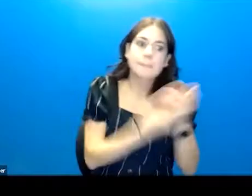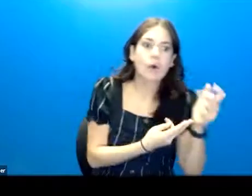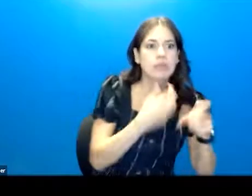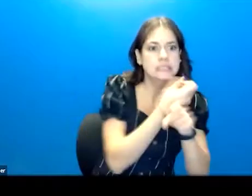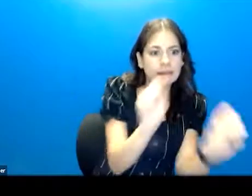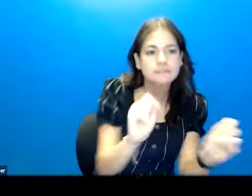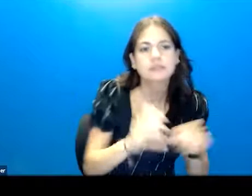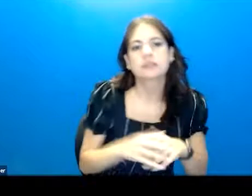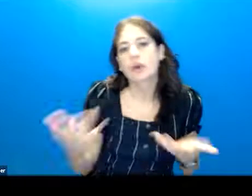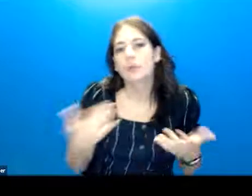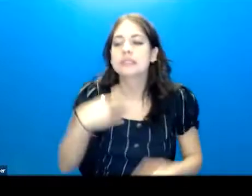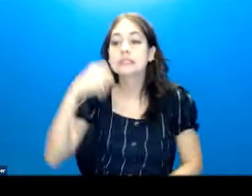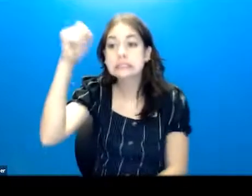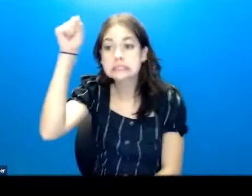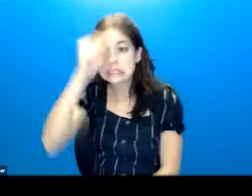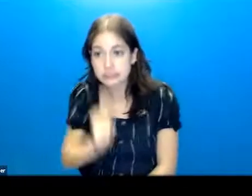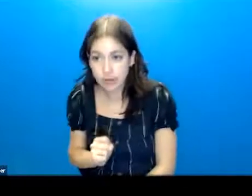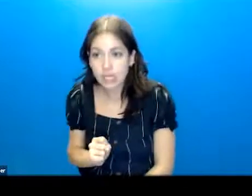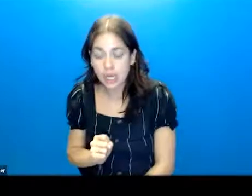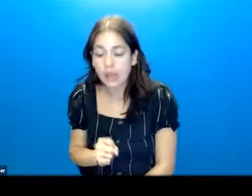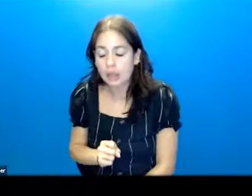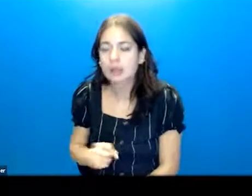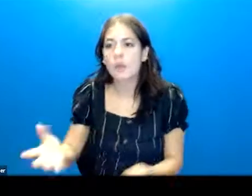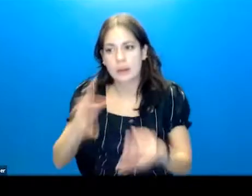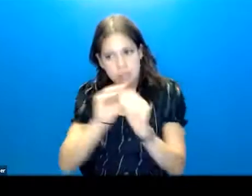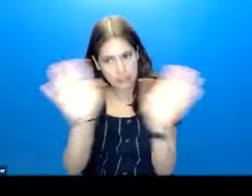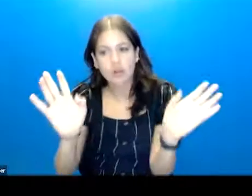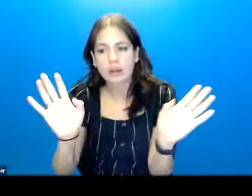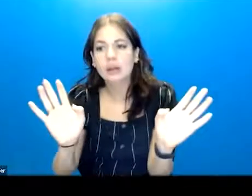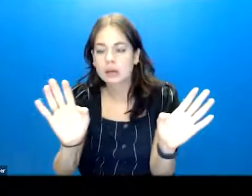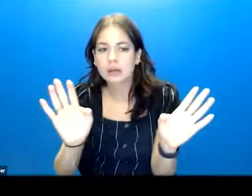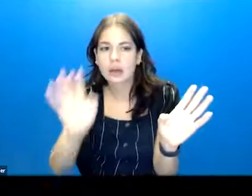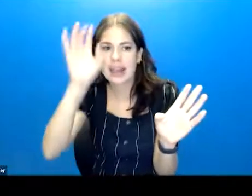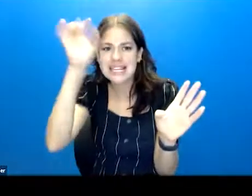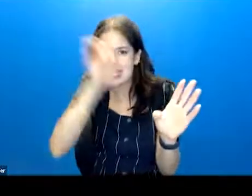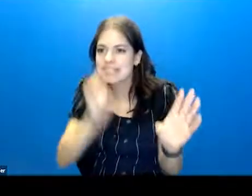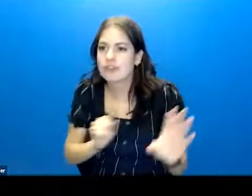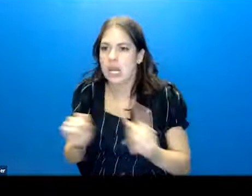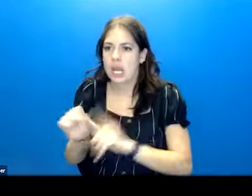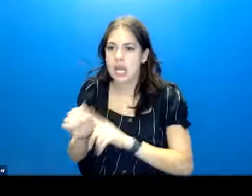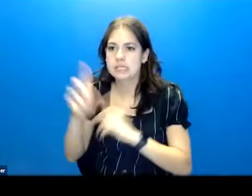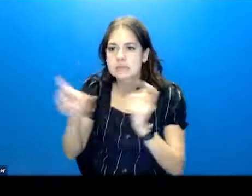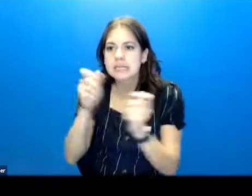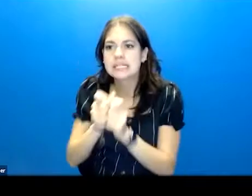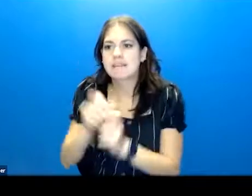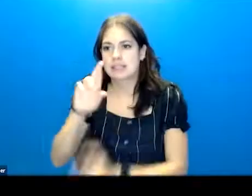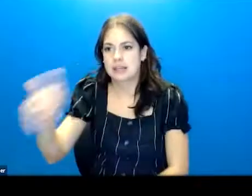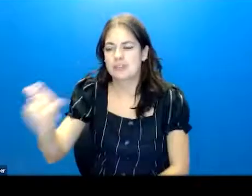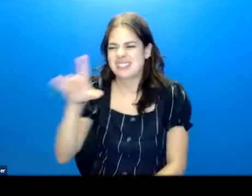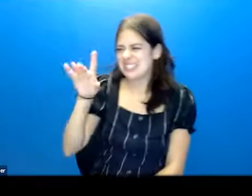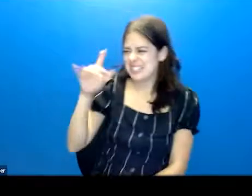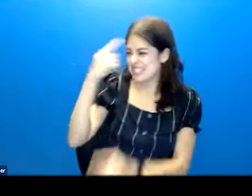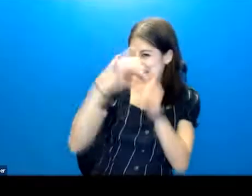So within schizophrenia, and I want to be really clear that that's a very specific diagnosis, right? Psychosis is a much broader